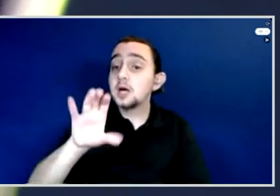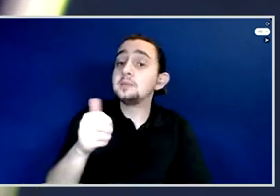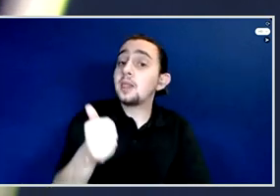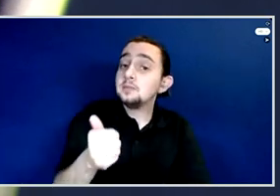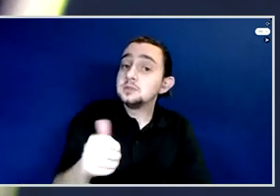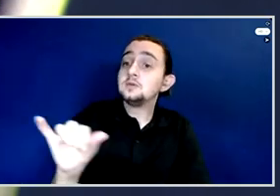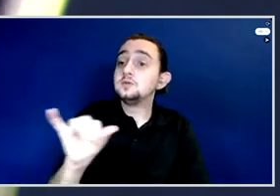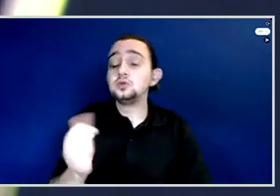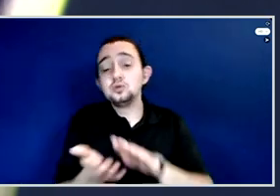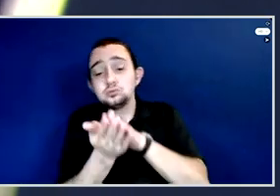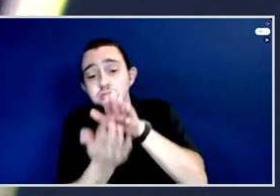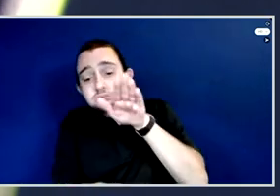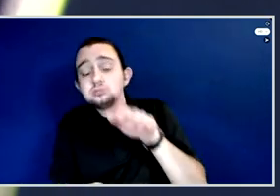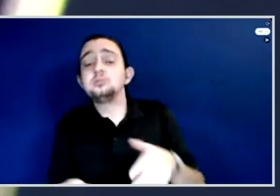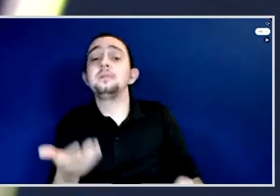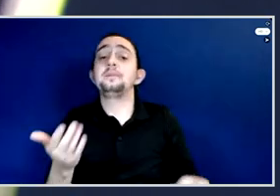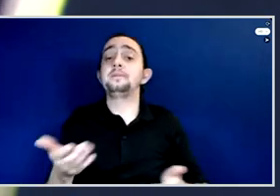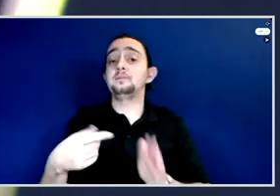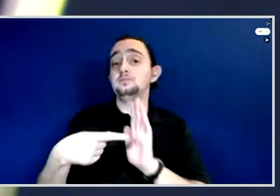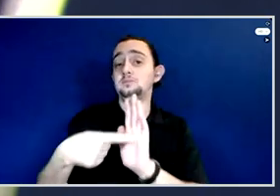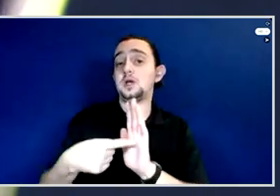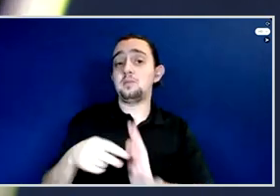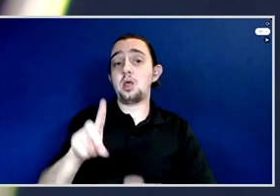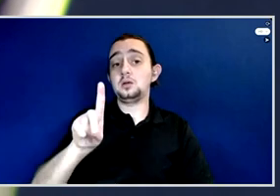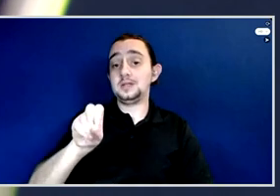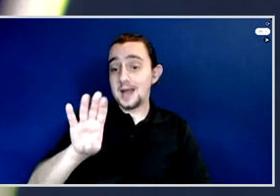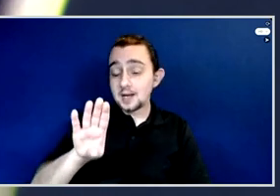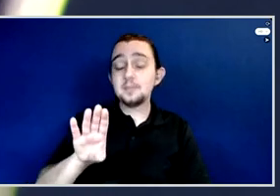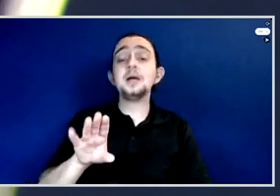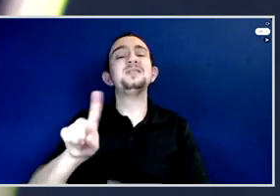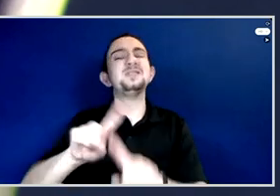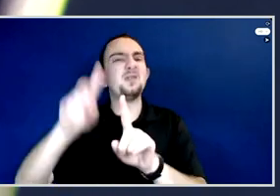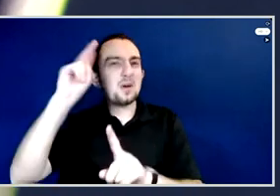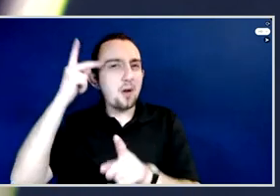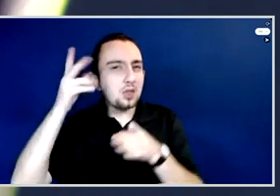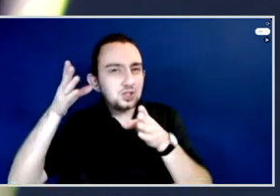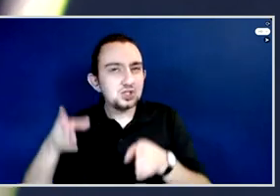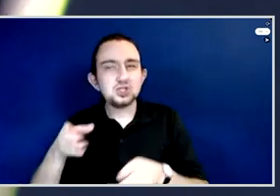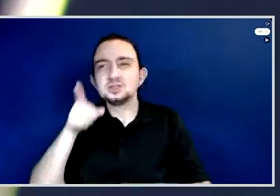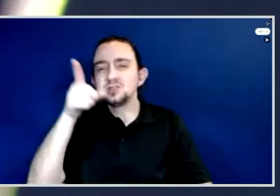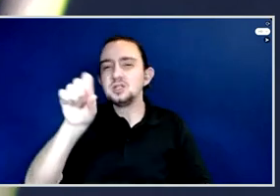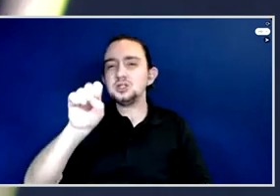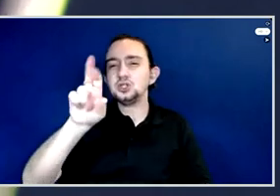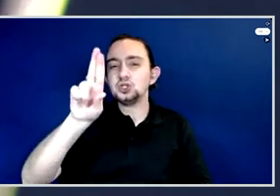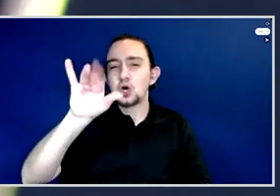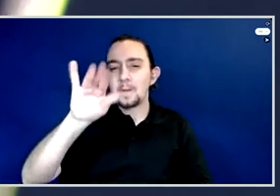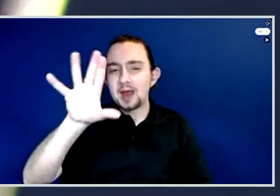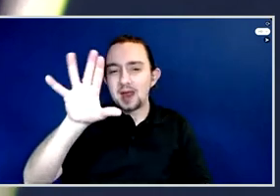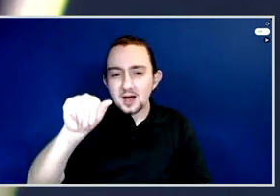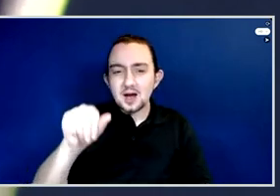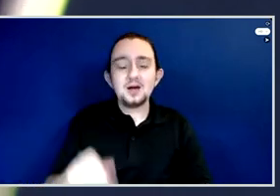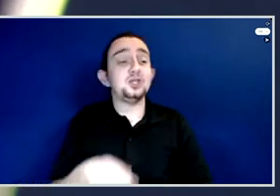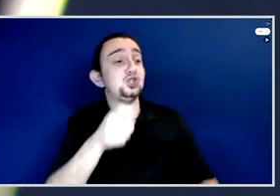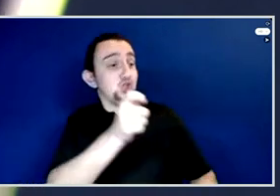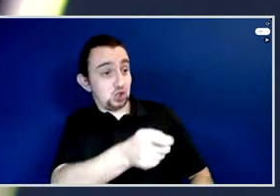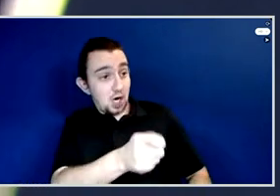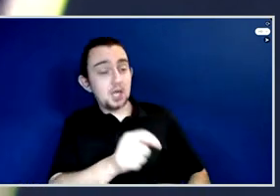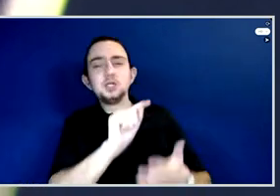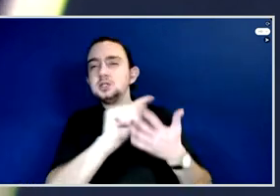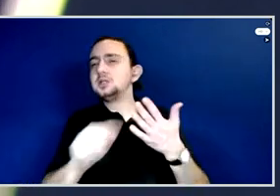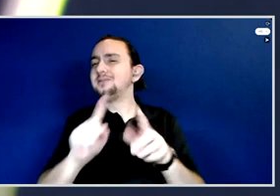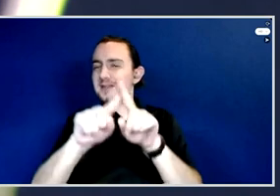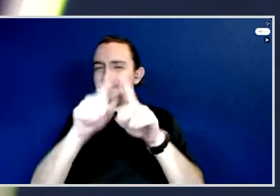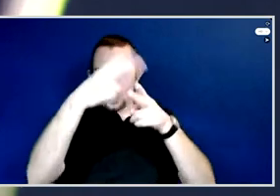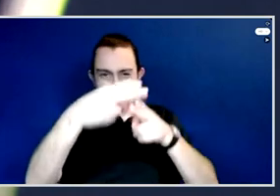database of politicians in Serbia and judges. So readers can do their own research to our database. And that's the way how